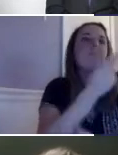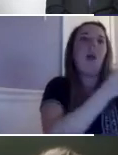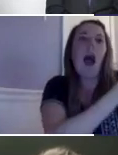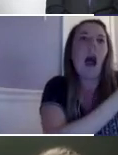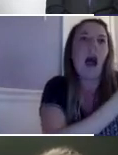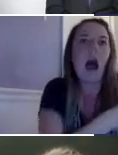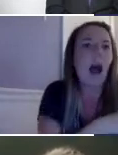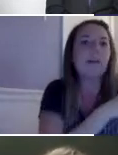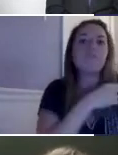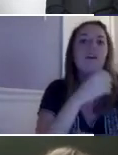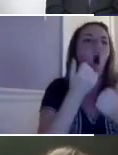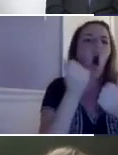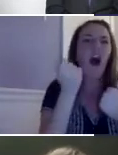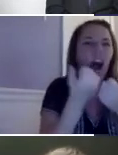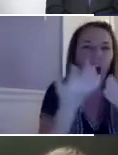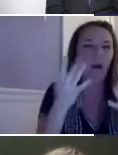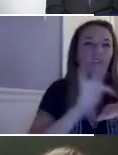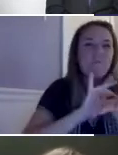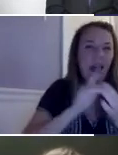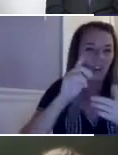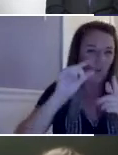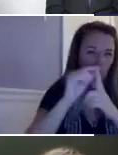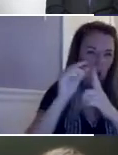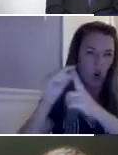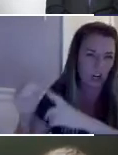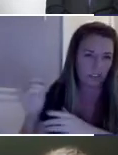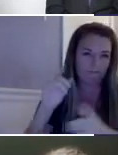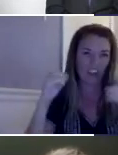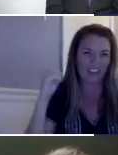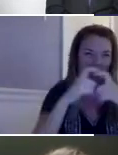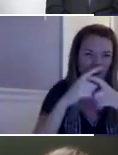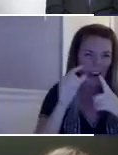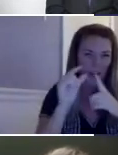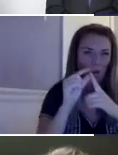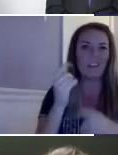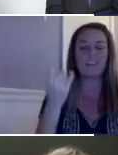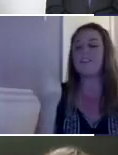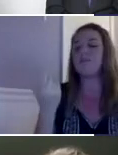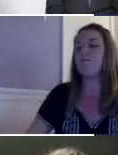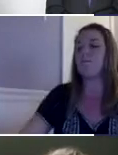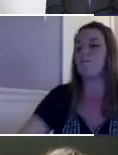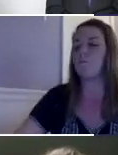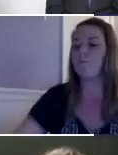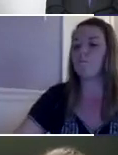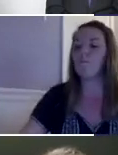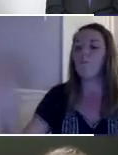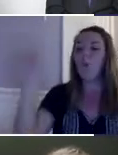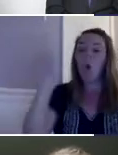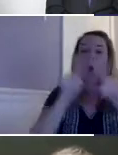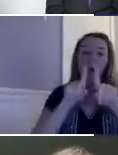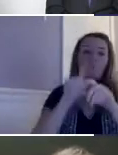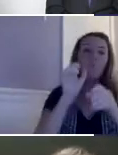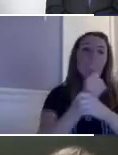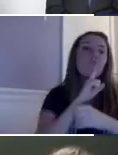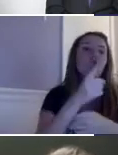names and longer words, hospital names, all of the medical terminology that might come up. Those are complicated words and phrases.